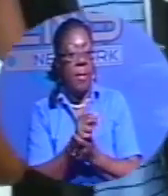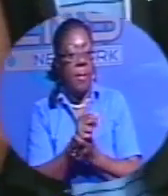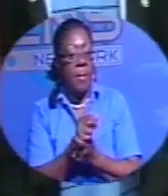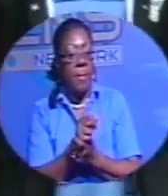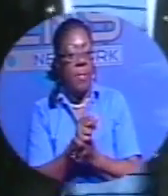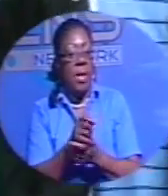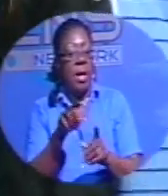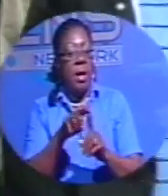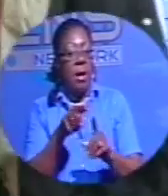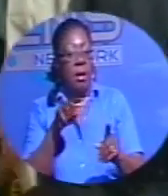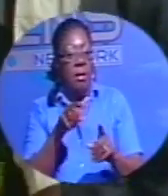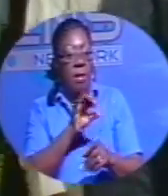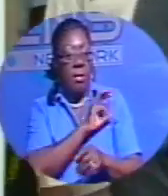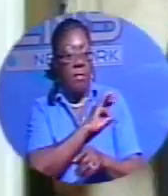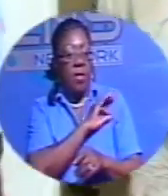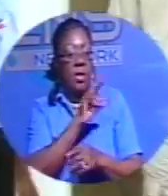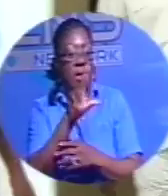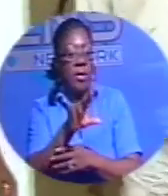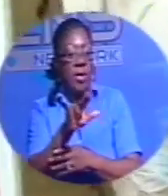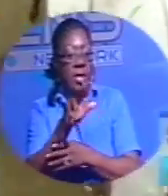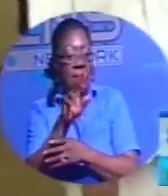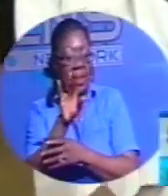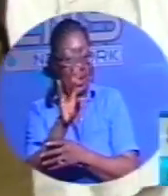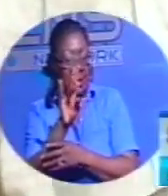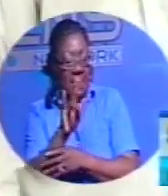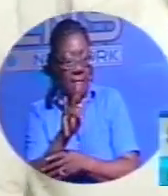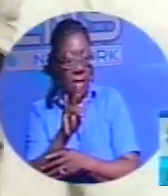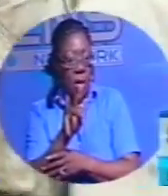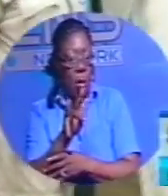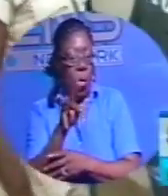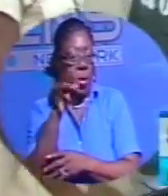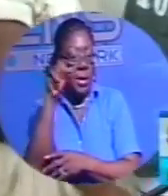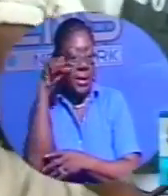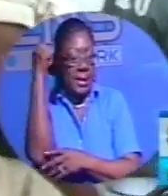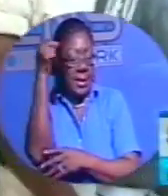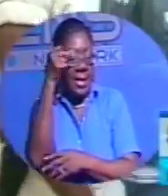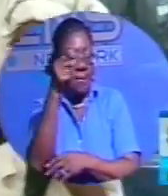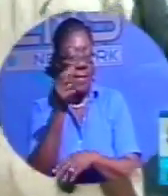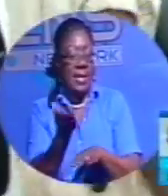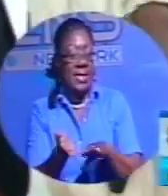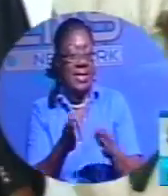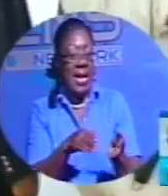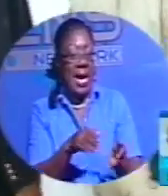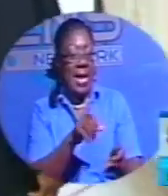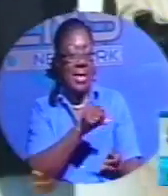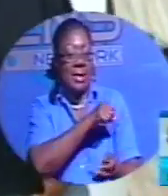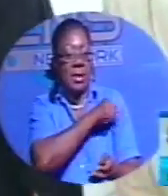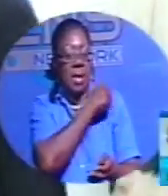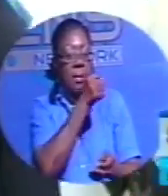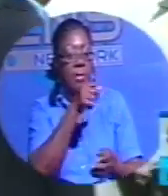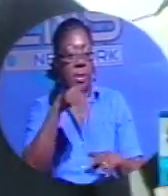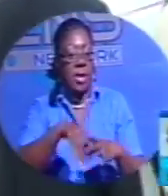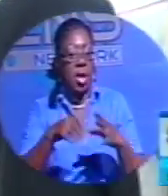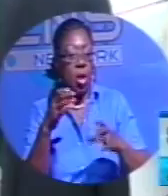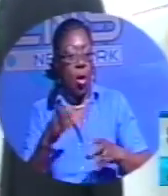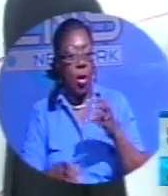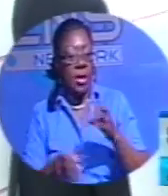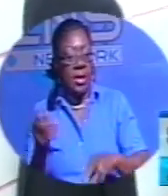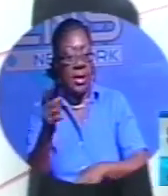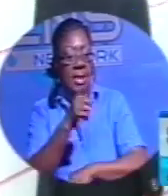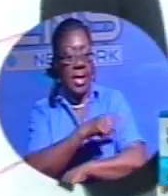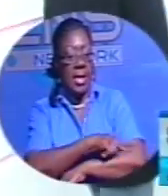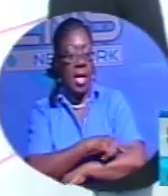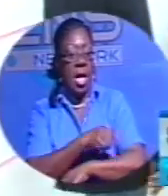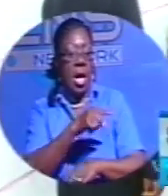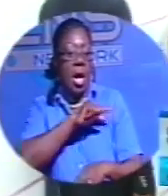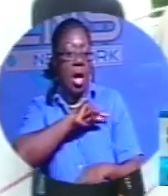From the court's 37-year-old Stephen Dye Stubbs appeared before a judge today accused of a badminton murder in relation to Clayton Daniel